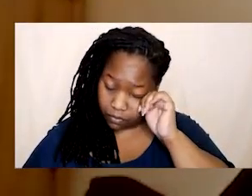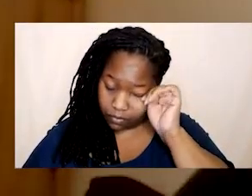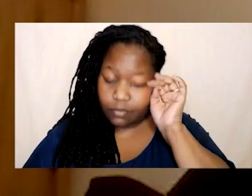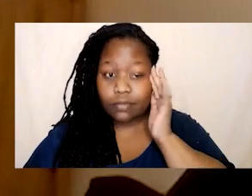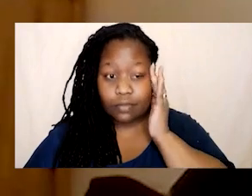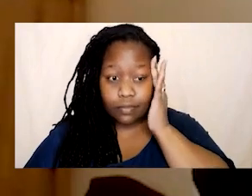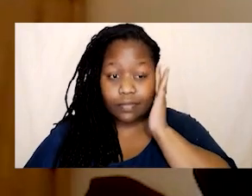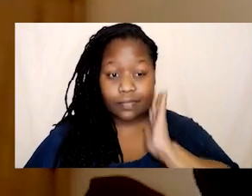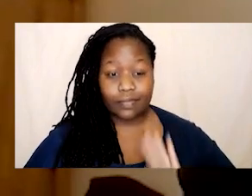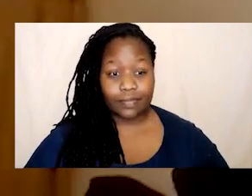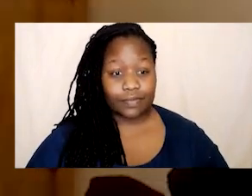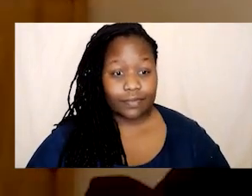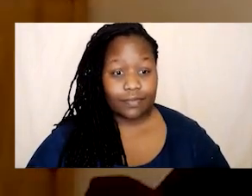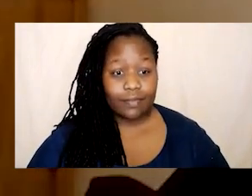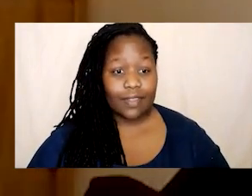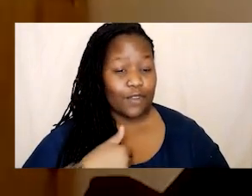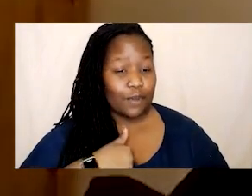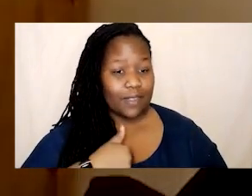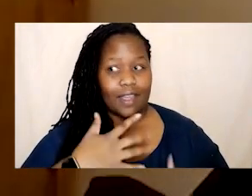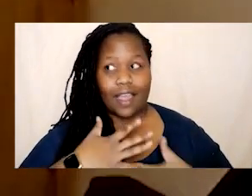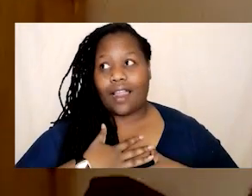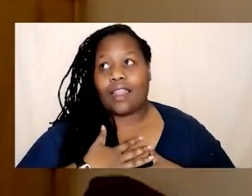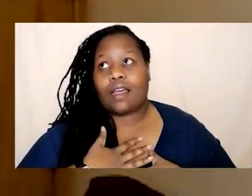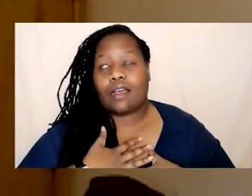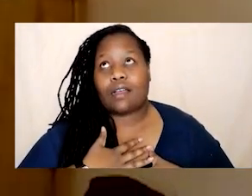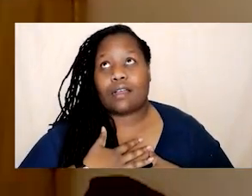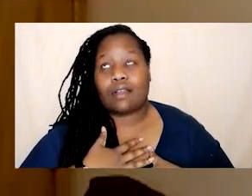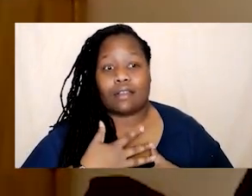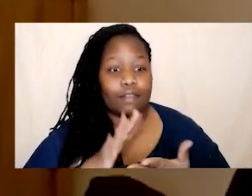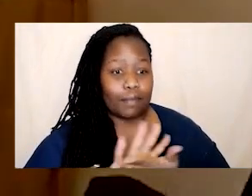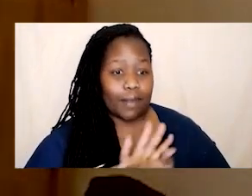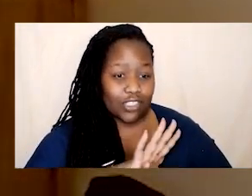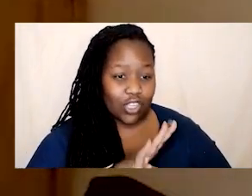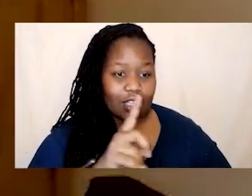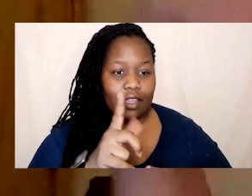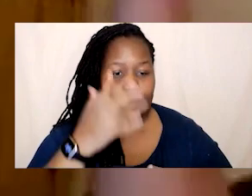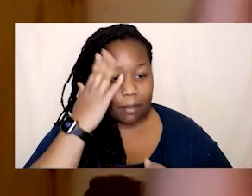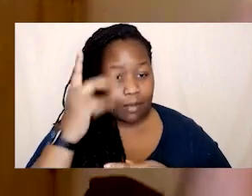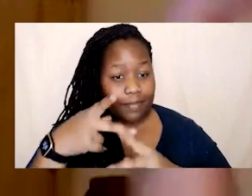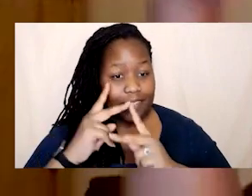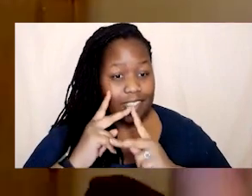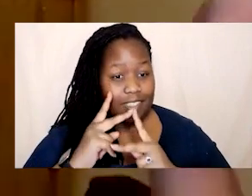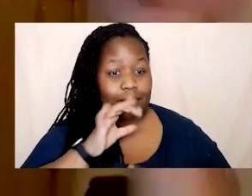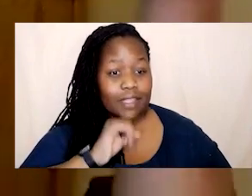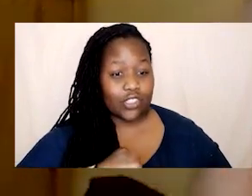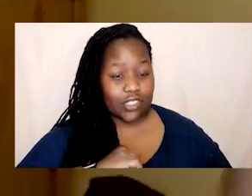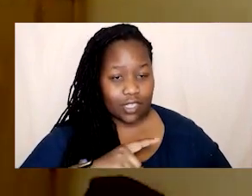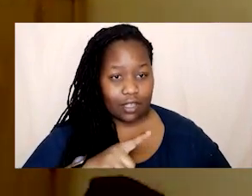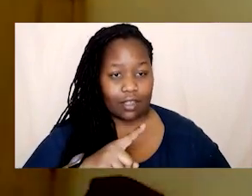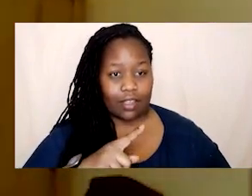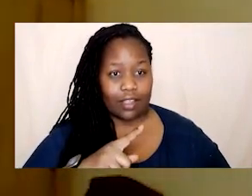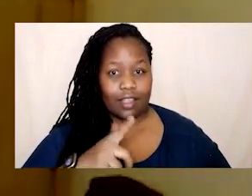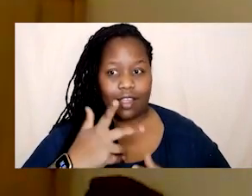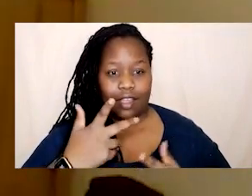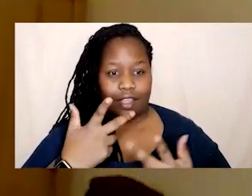pleasure like i had i love feeling good like my mum came to visit me in manchester the other day and i was like had that i've got like a a